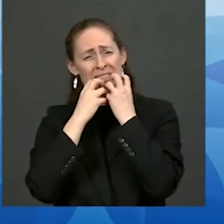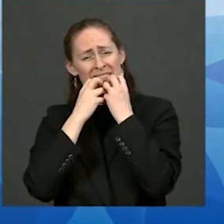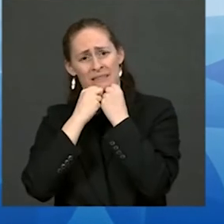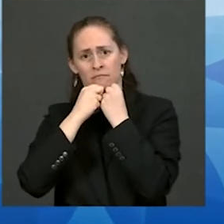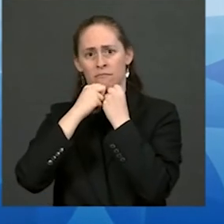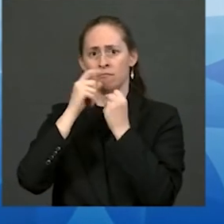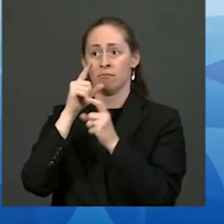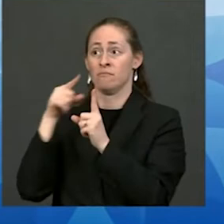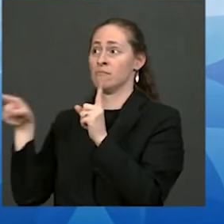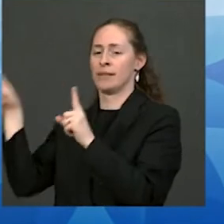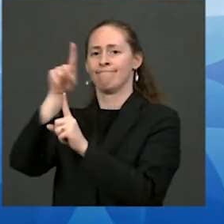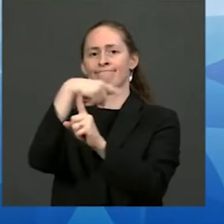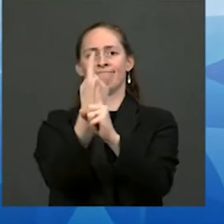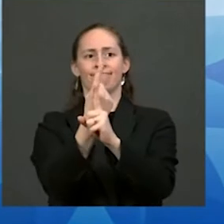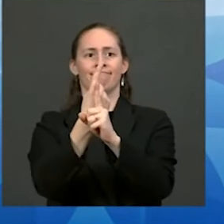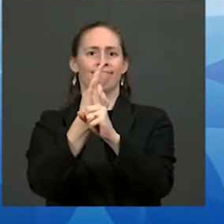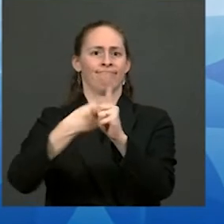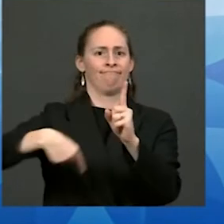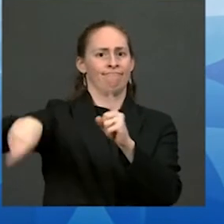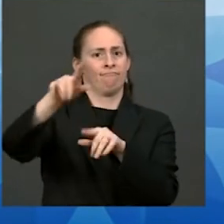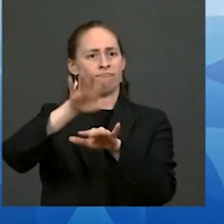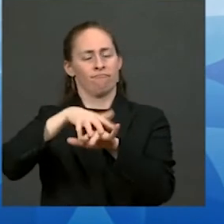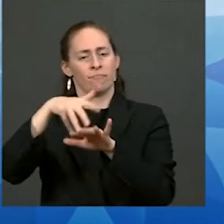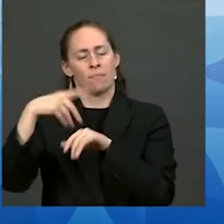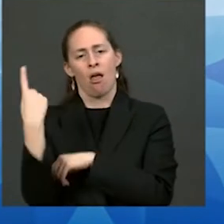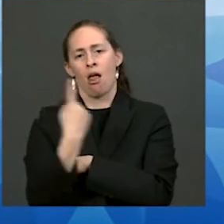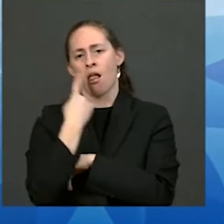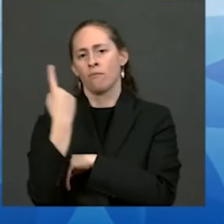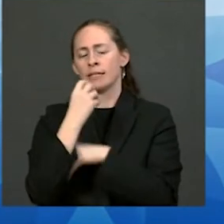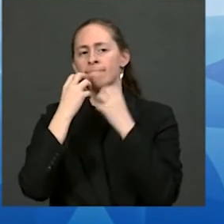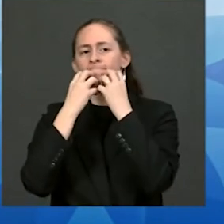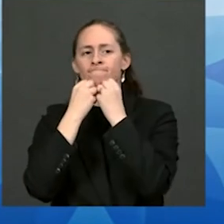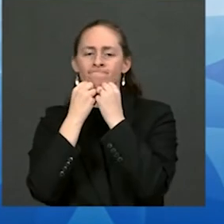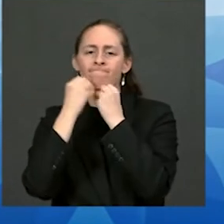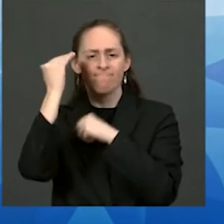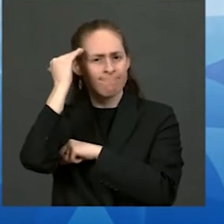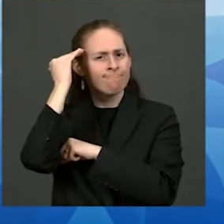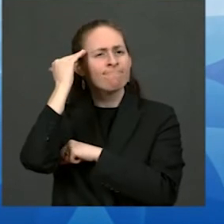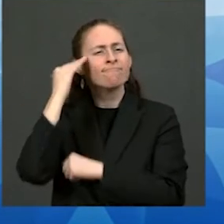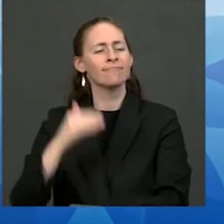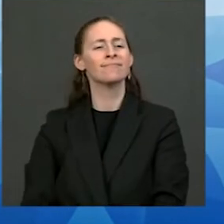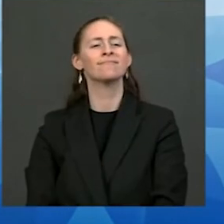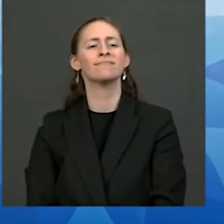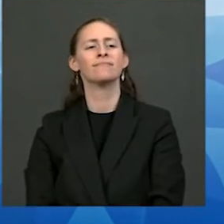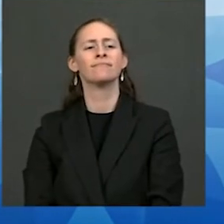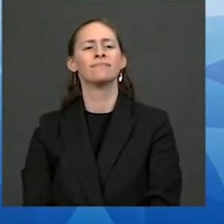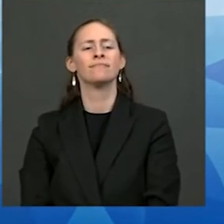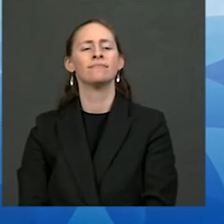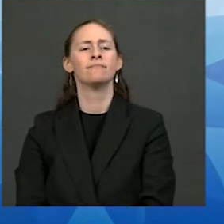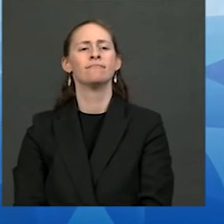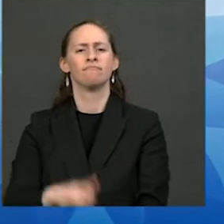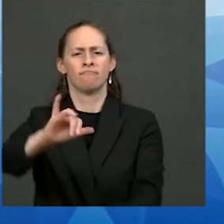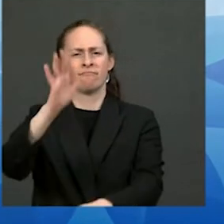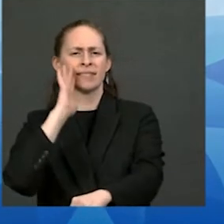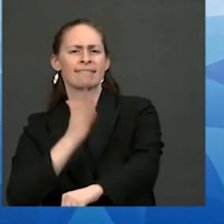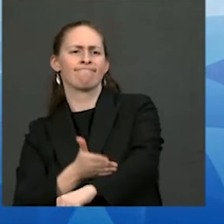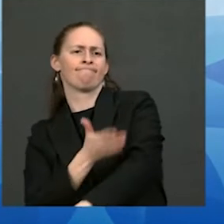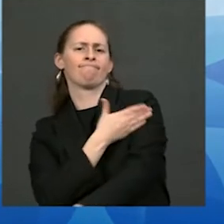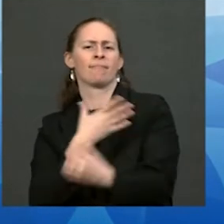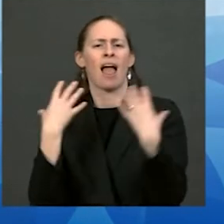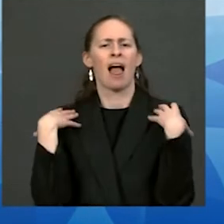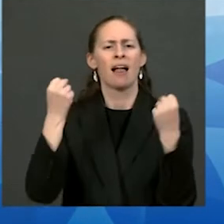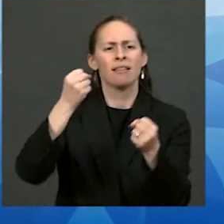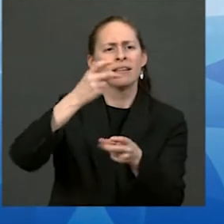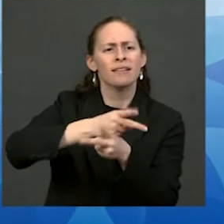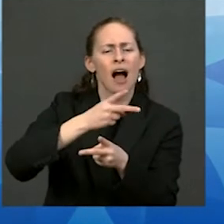and it will be expanded will assist also will expand health coverage lower cost for millions of Americans you